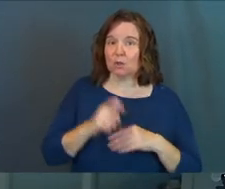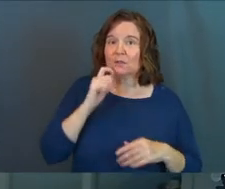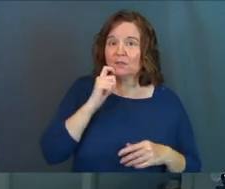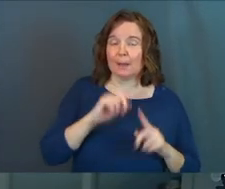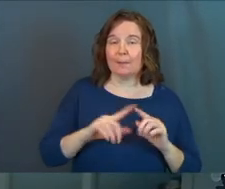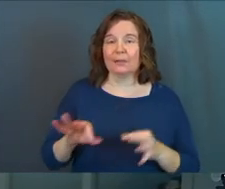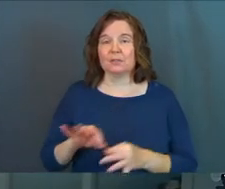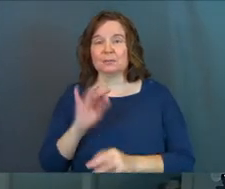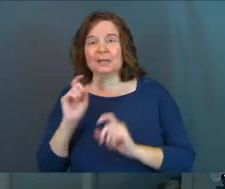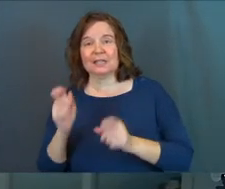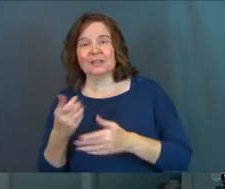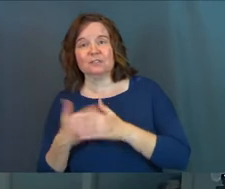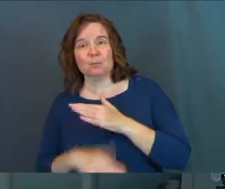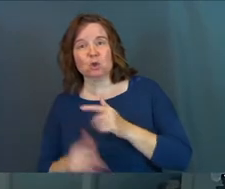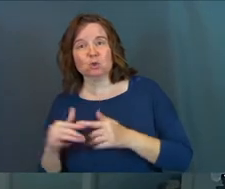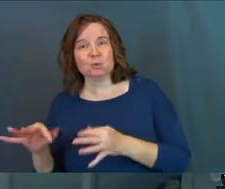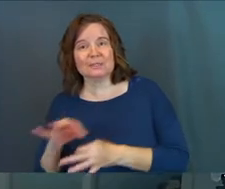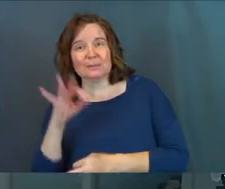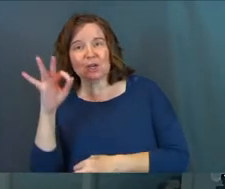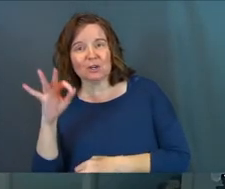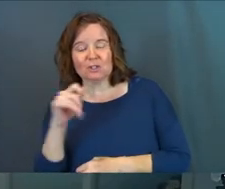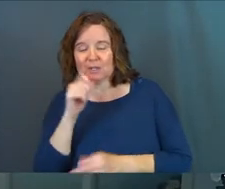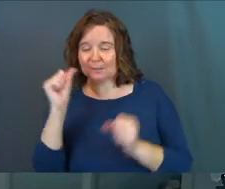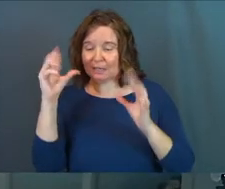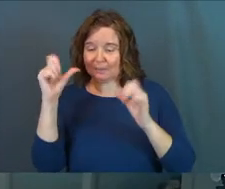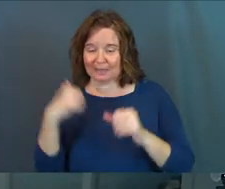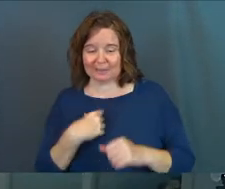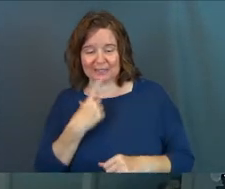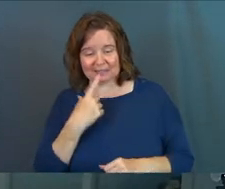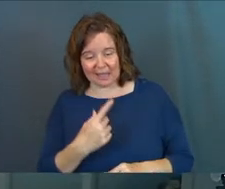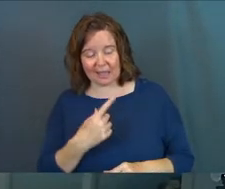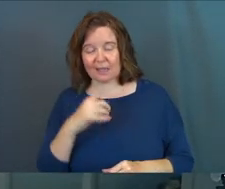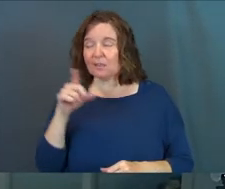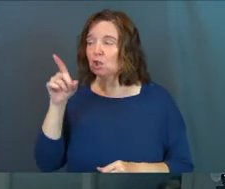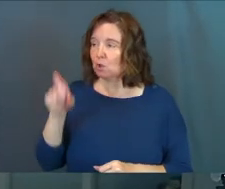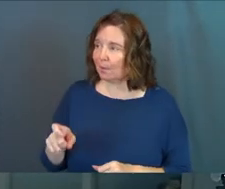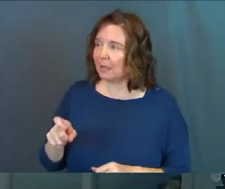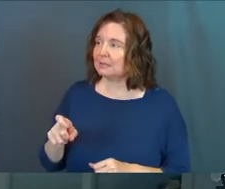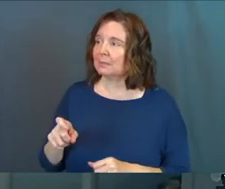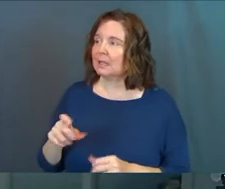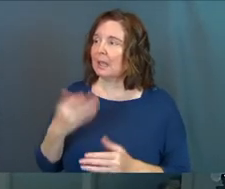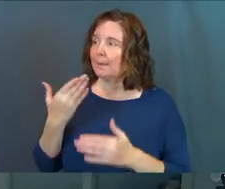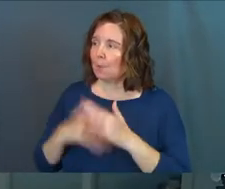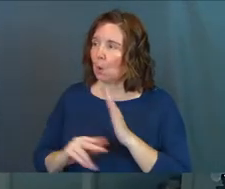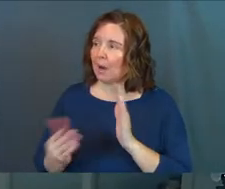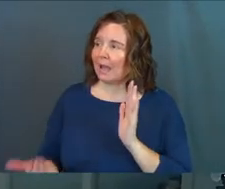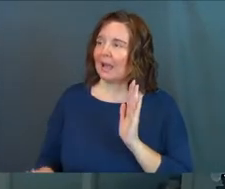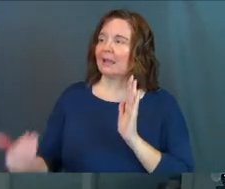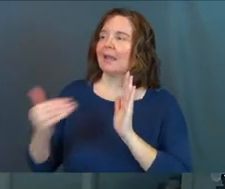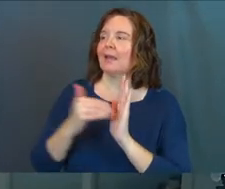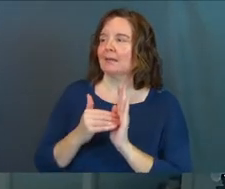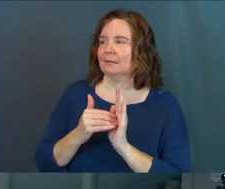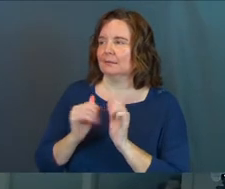but the spirit gives birth to spirit. You should not be surprised at me saying, Nicodemus, you must be born again.